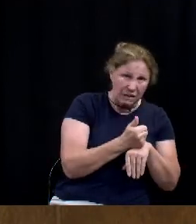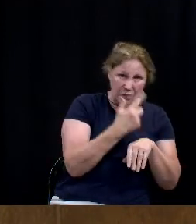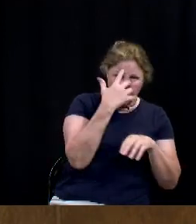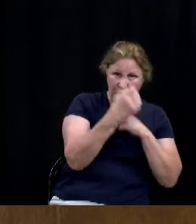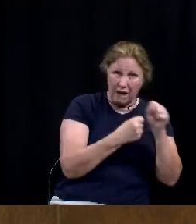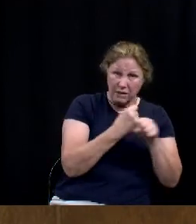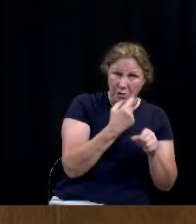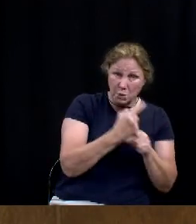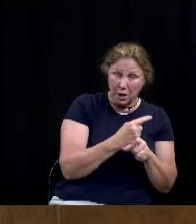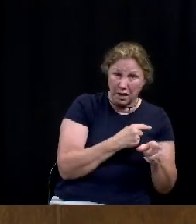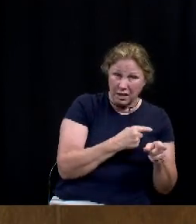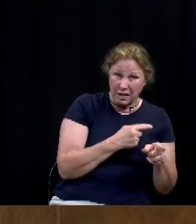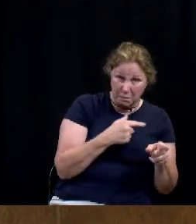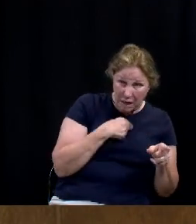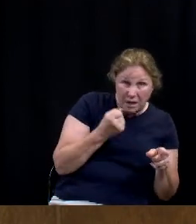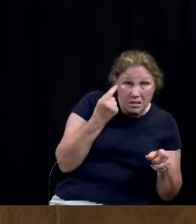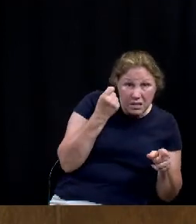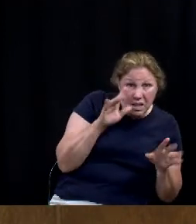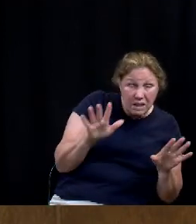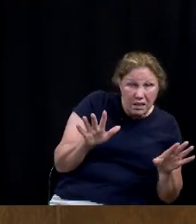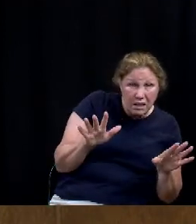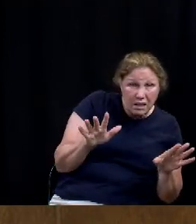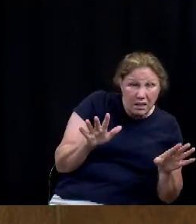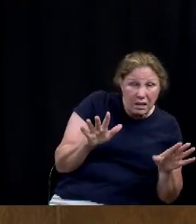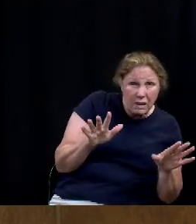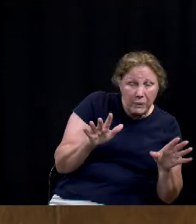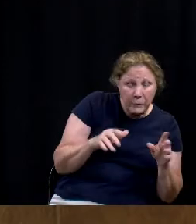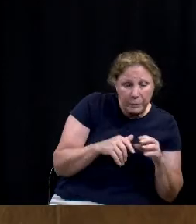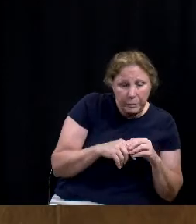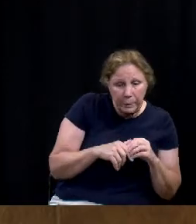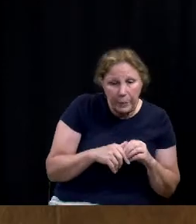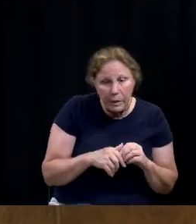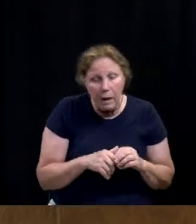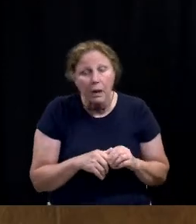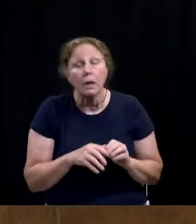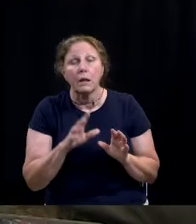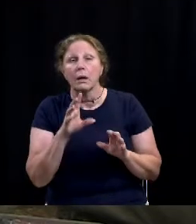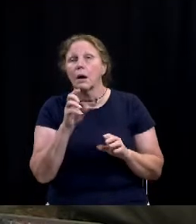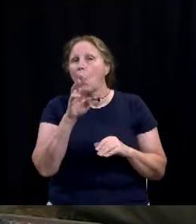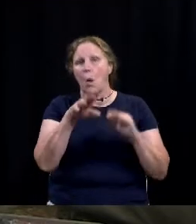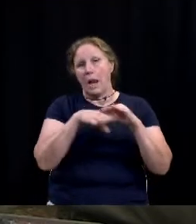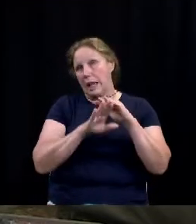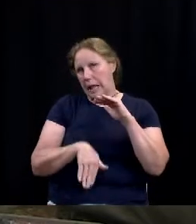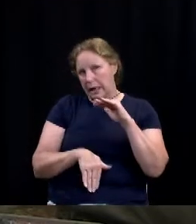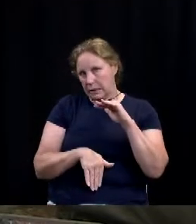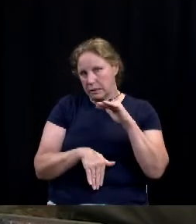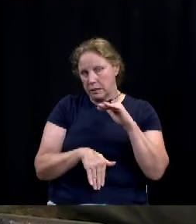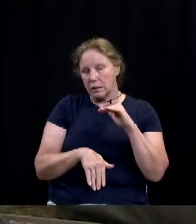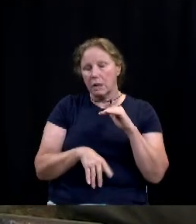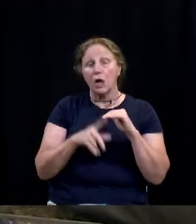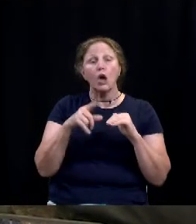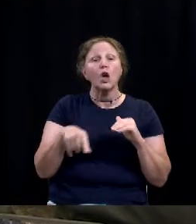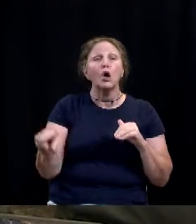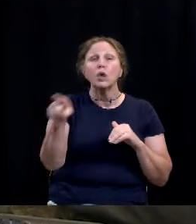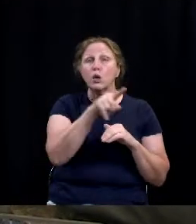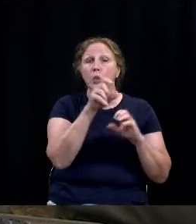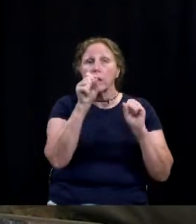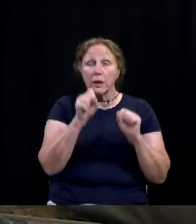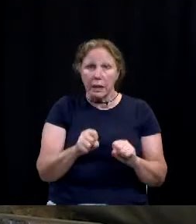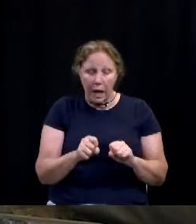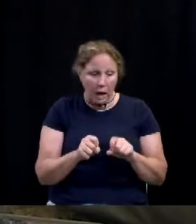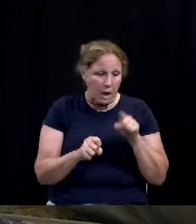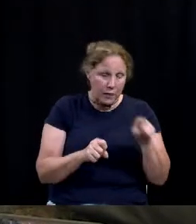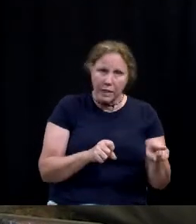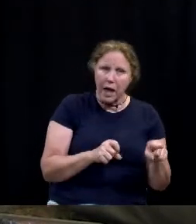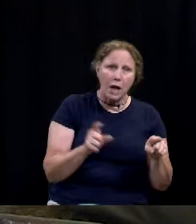years. Is that correct? Or, or less. The council can revisit the fees